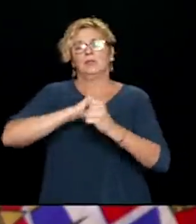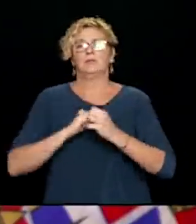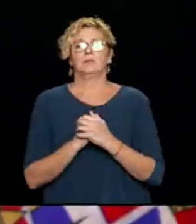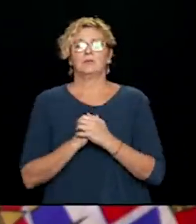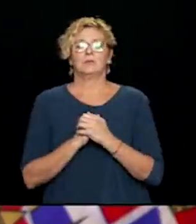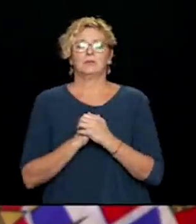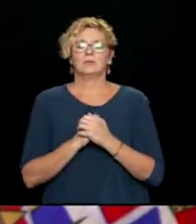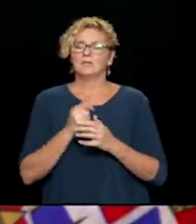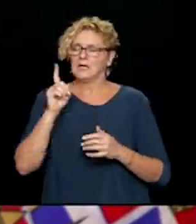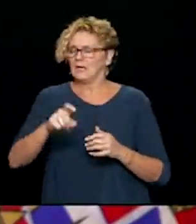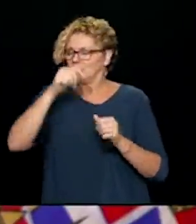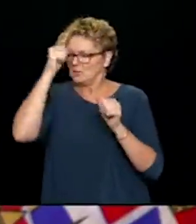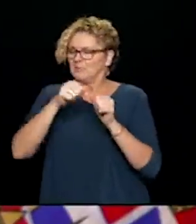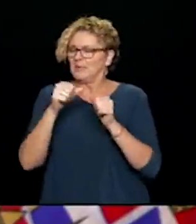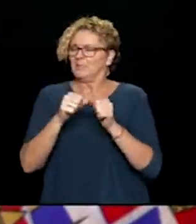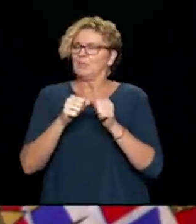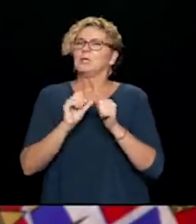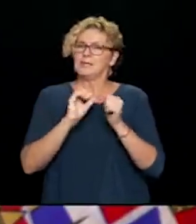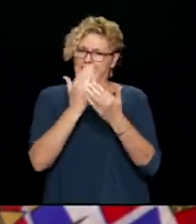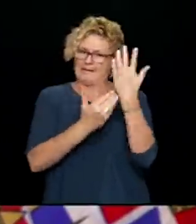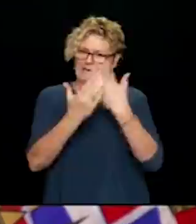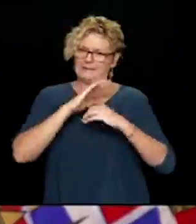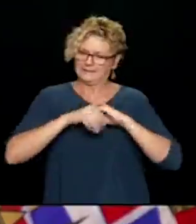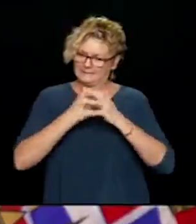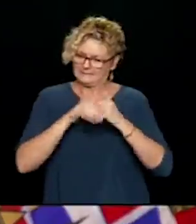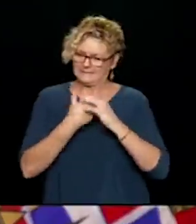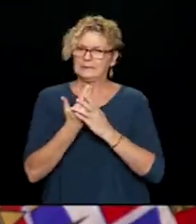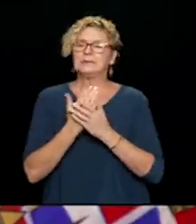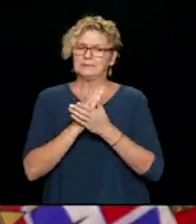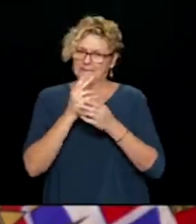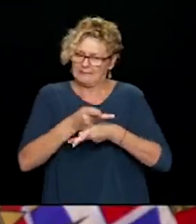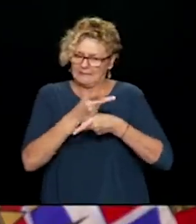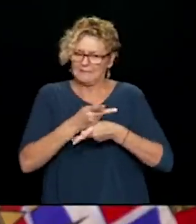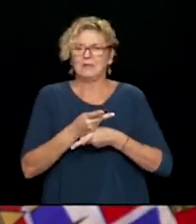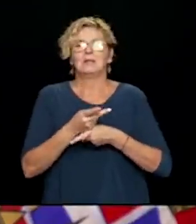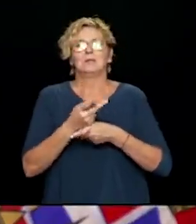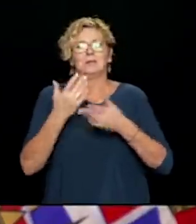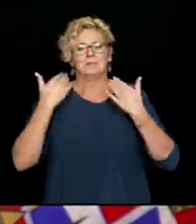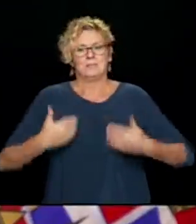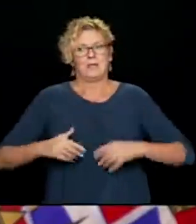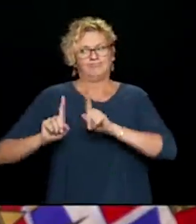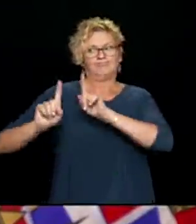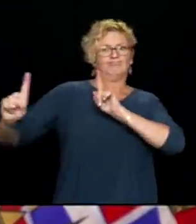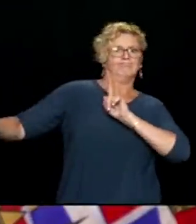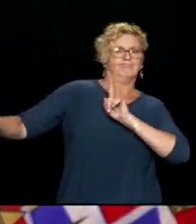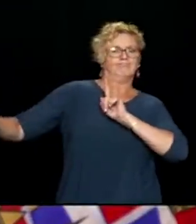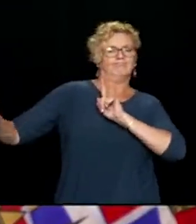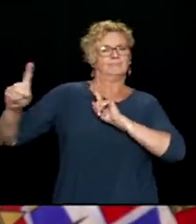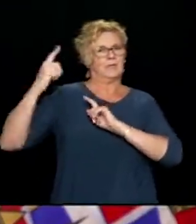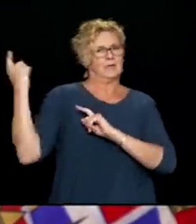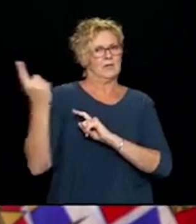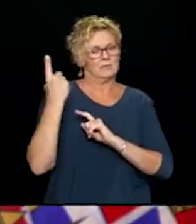Physically distance and social connection are the terms that we need to remember and go back to. Now is also our